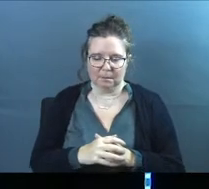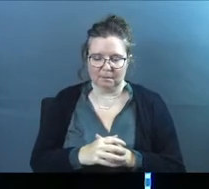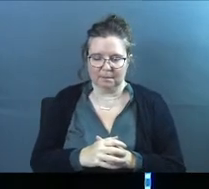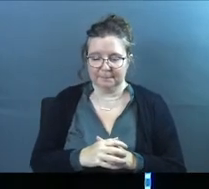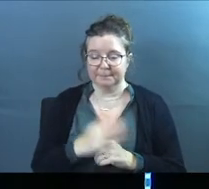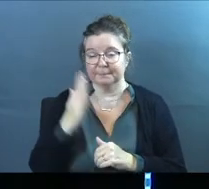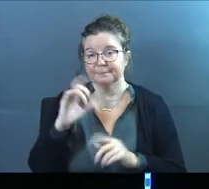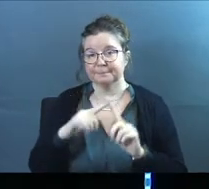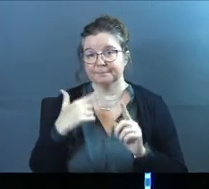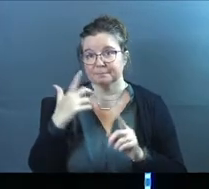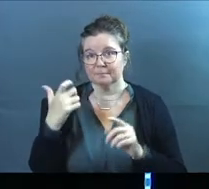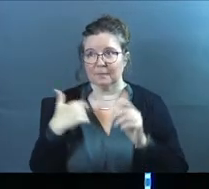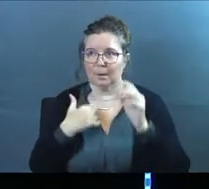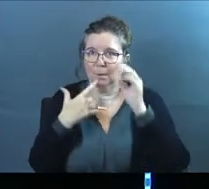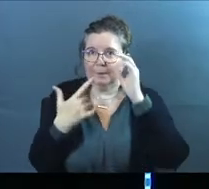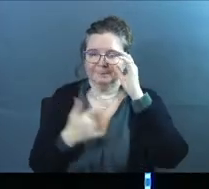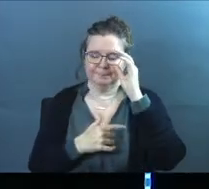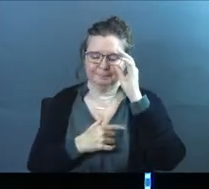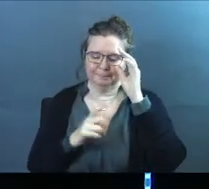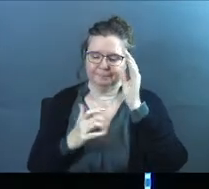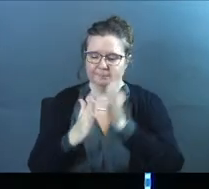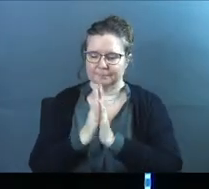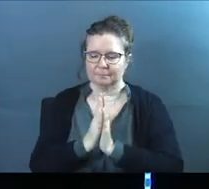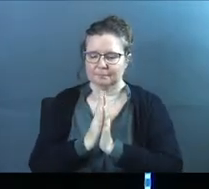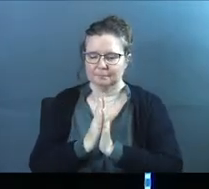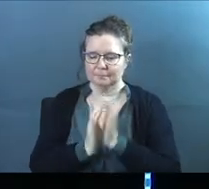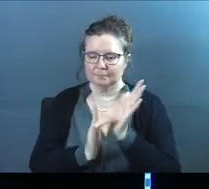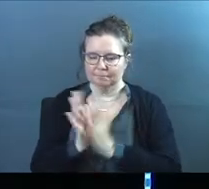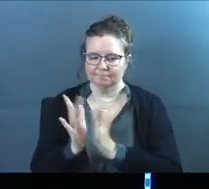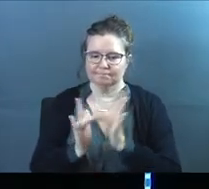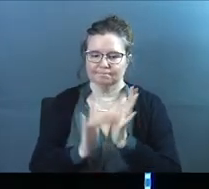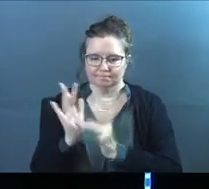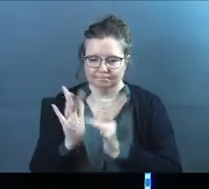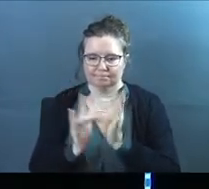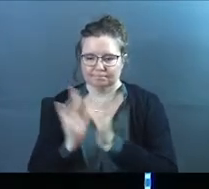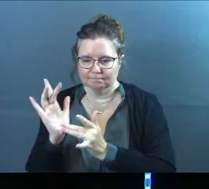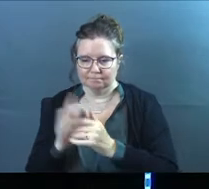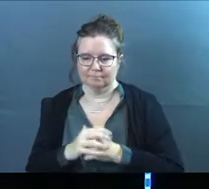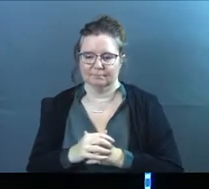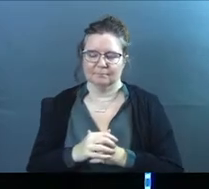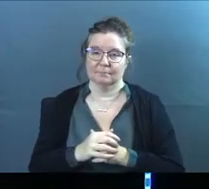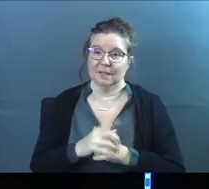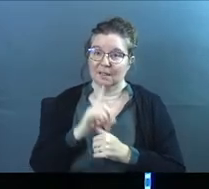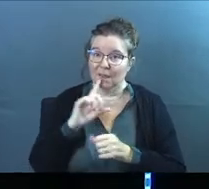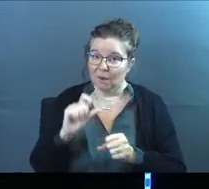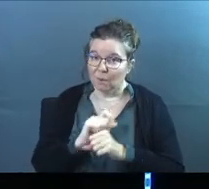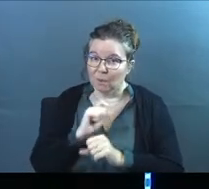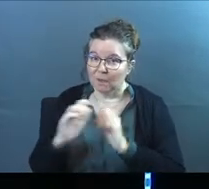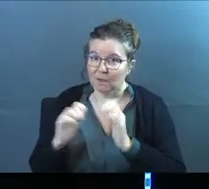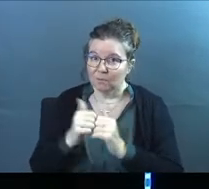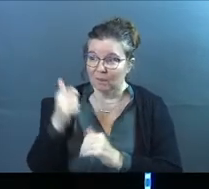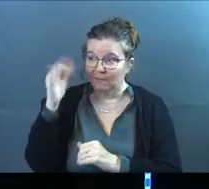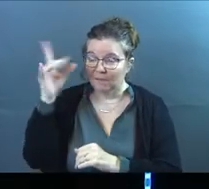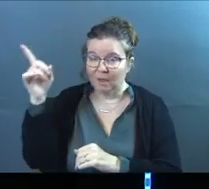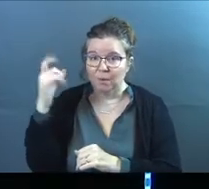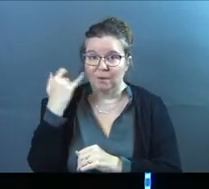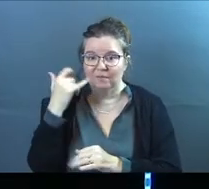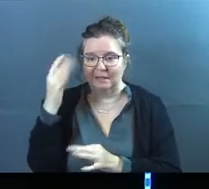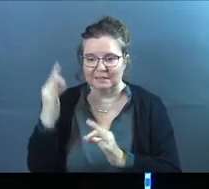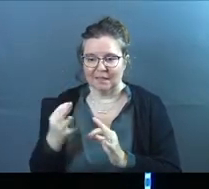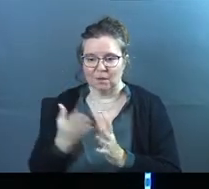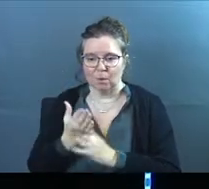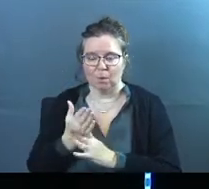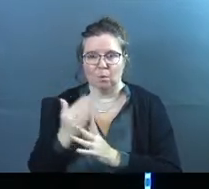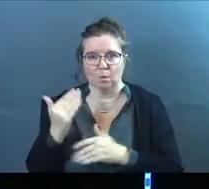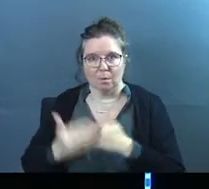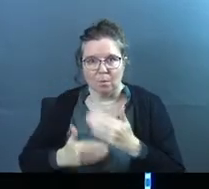But do I do it? It's just like, well, I should pray, Jesus, Jesus, Jesus. It's like, no, is that a real conversation with the father? Or have I just decided